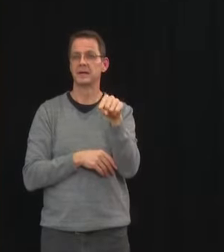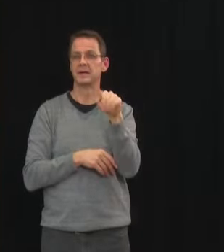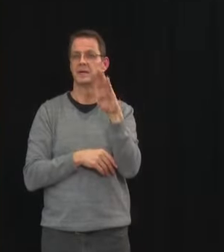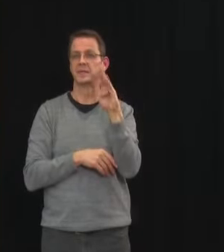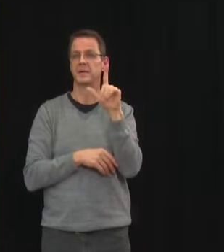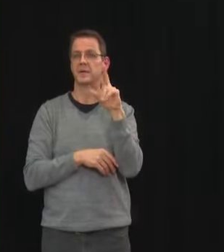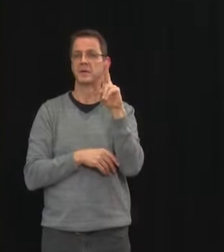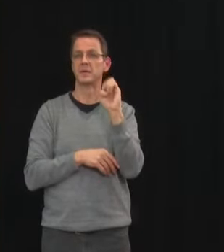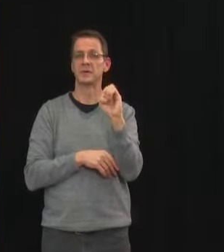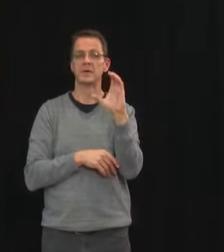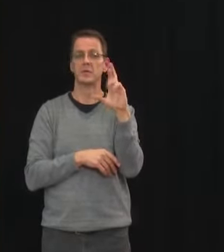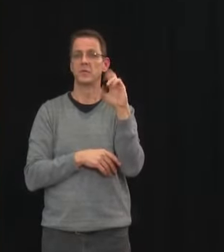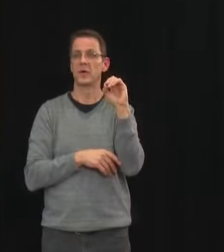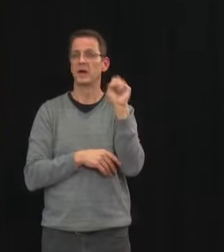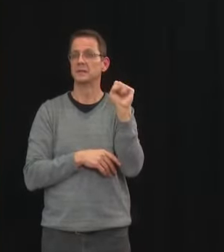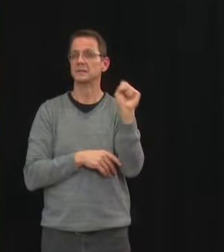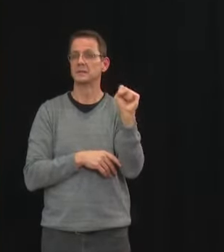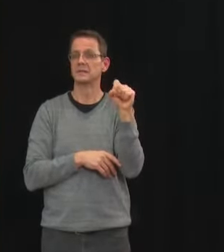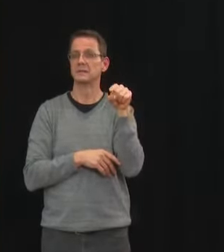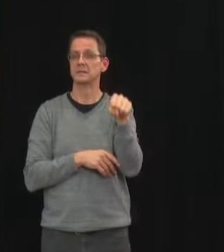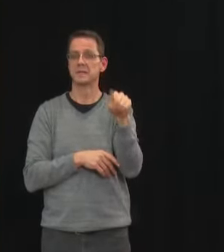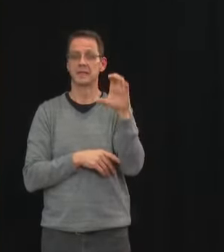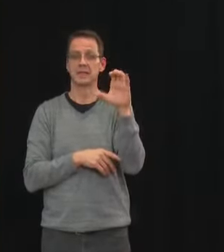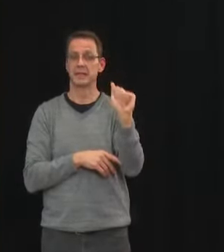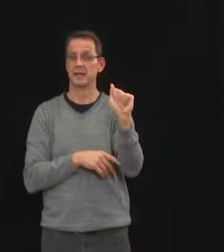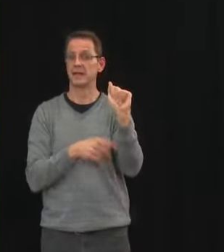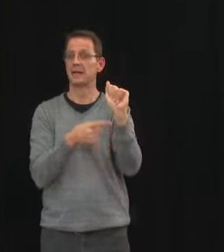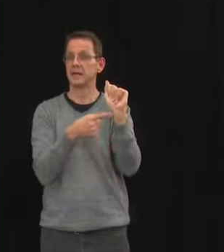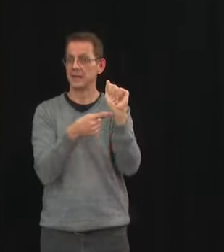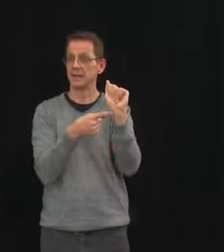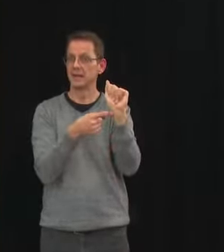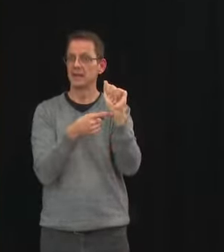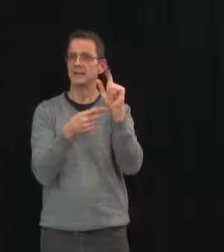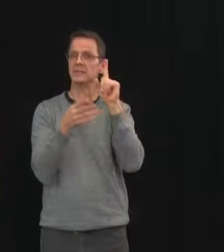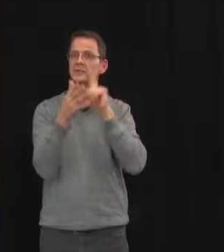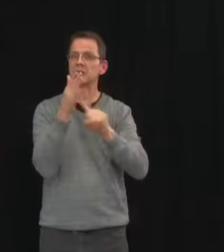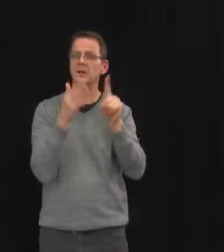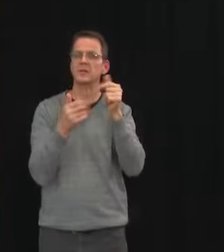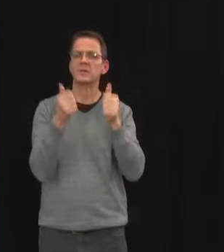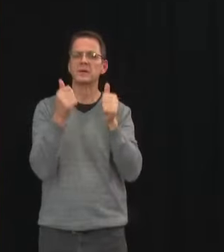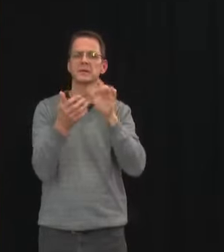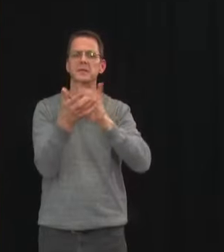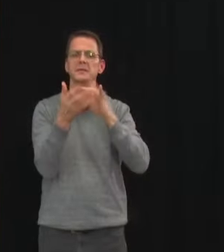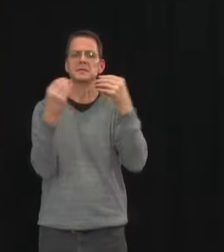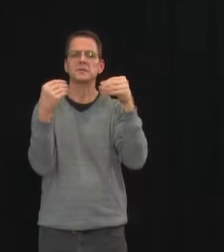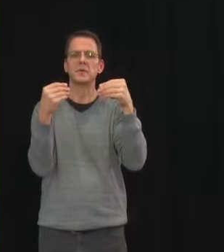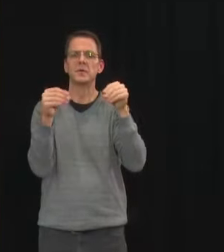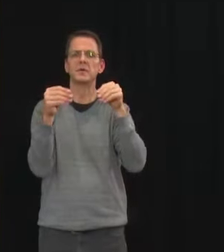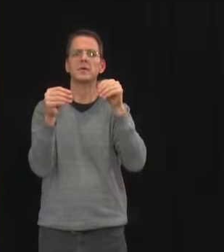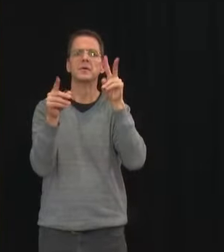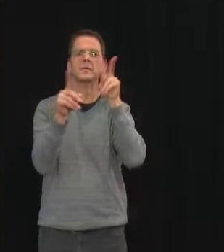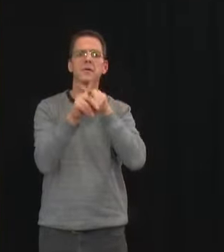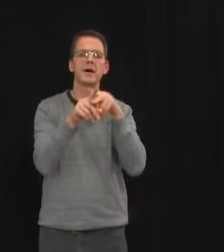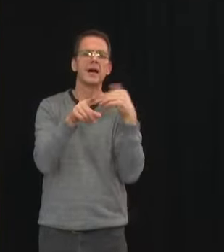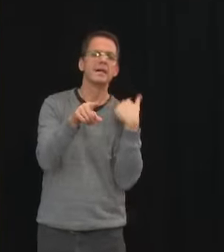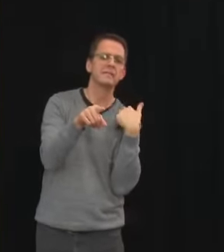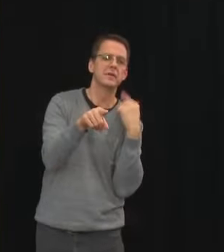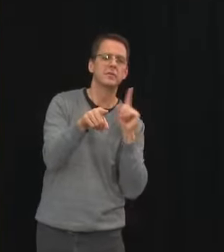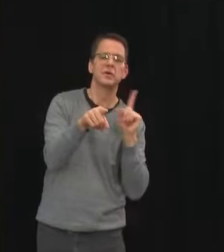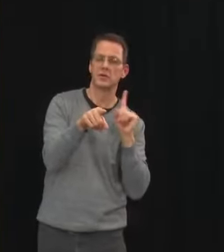I also want to thank every Albertan who continues to make sacrifices and work to limit the spread of the virus in our province.